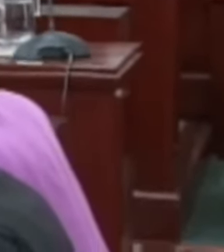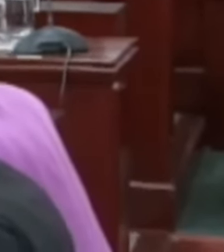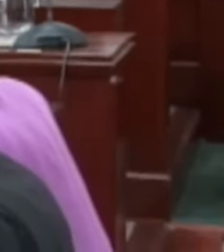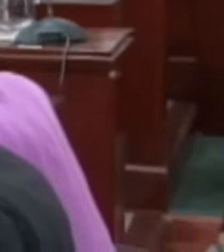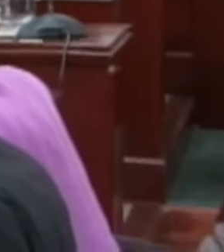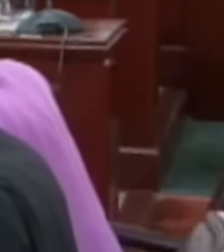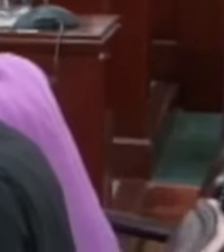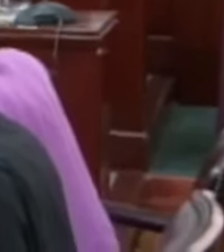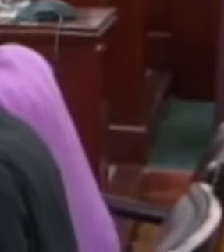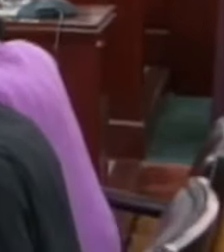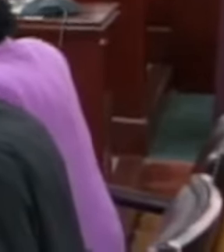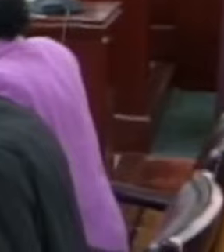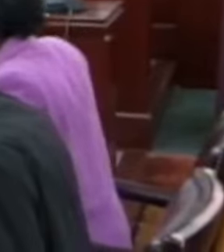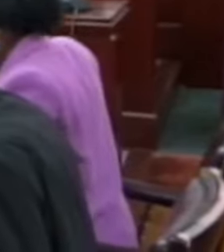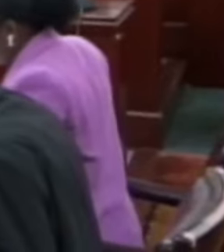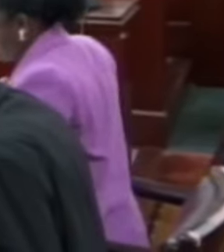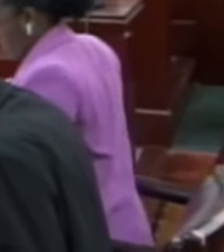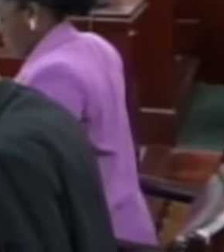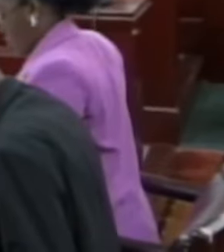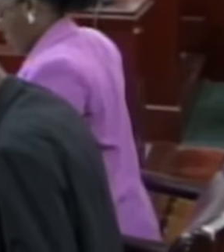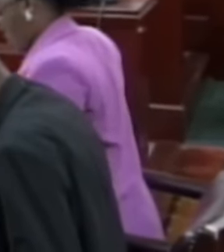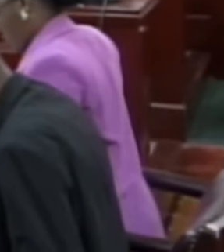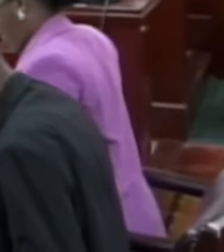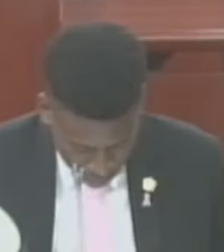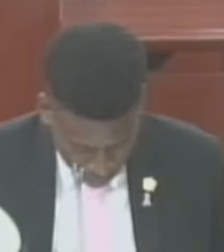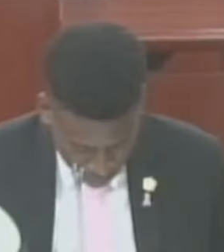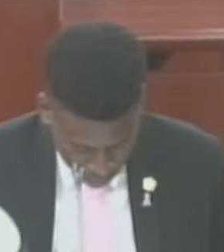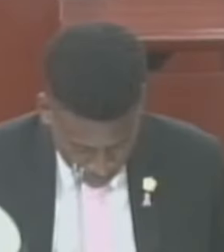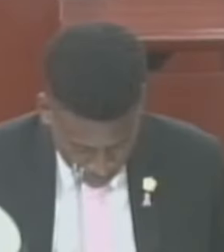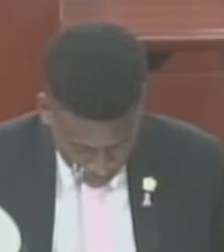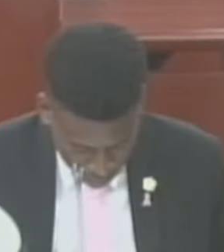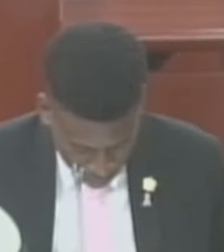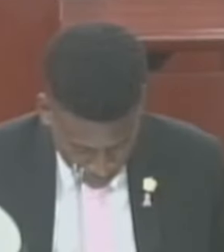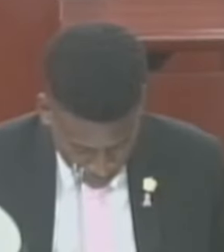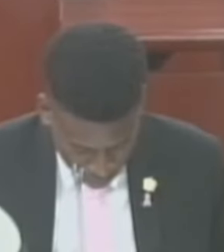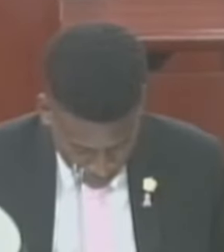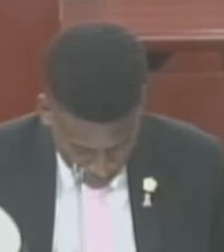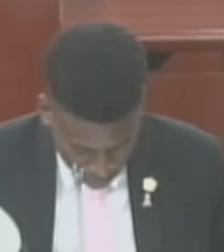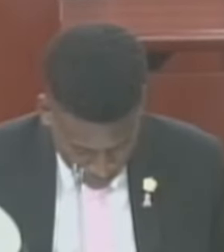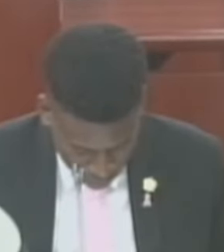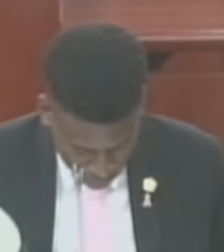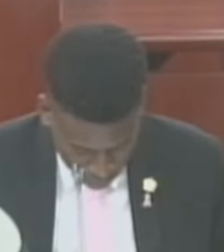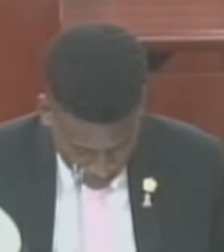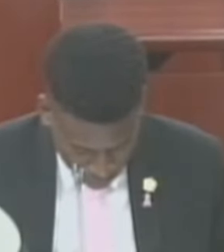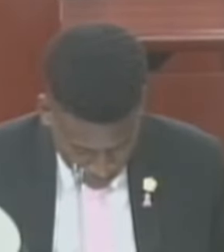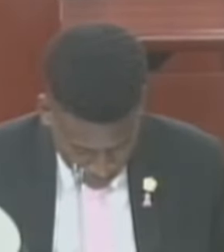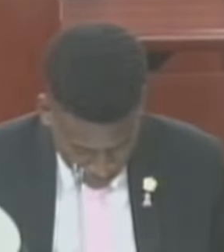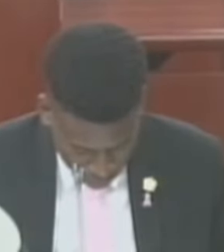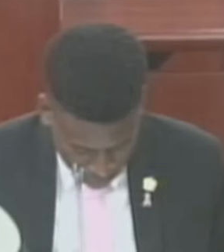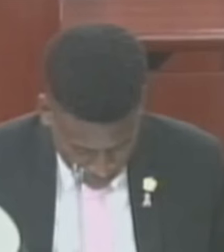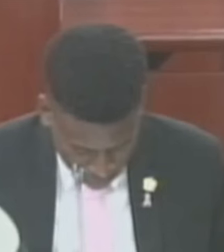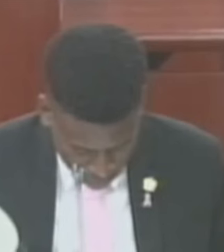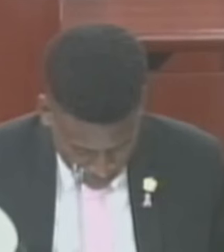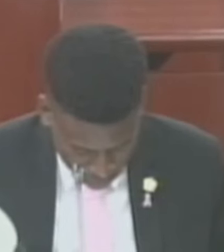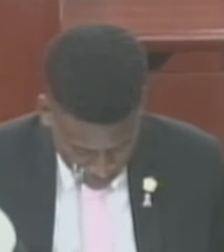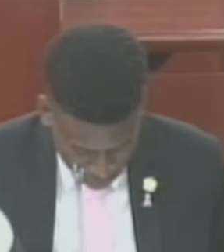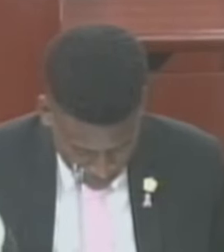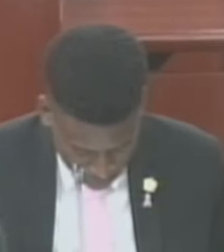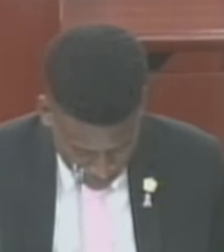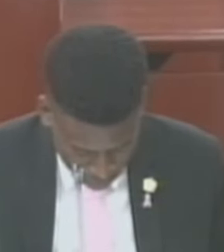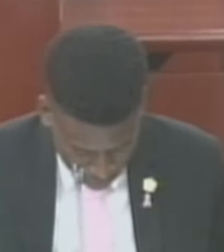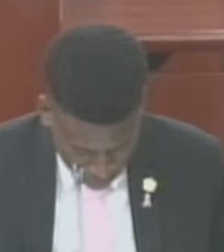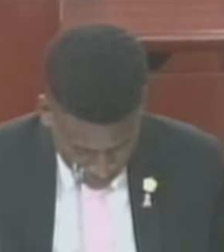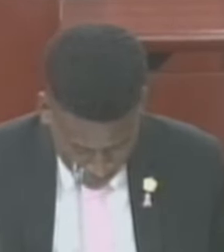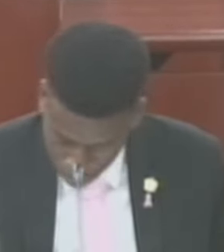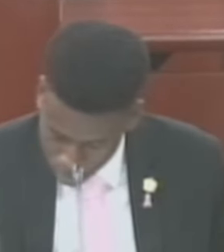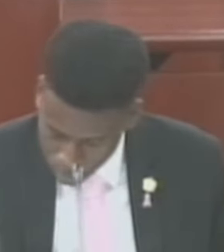the question is that section 2 6 2 C as amended stands part of the bill